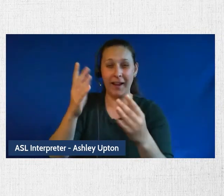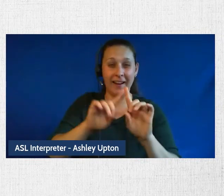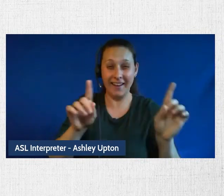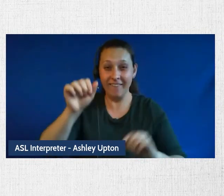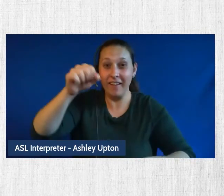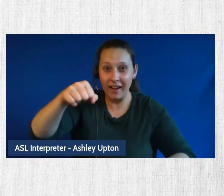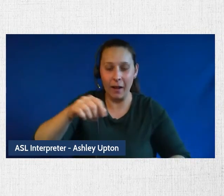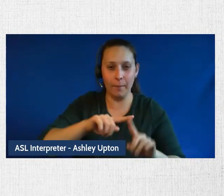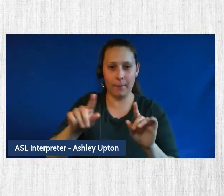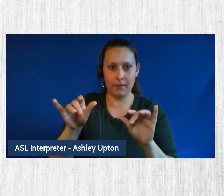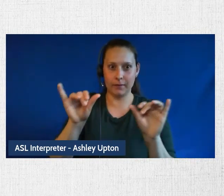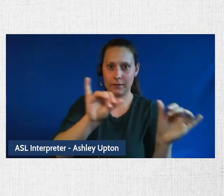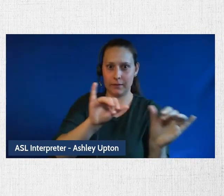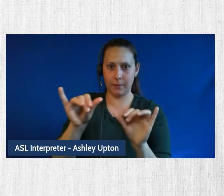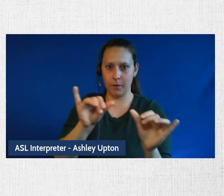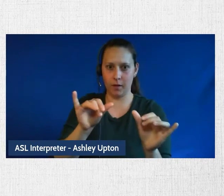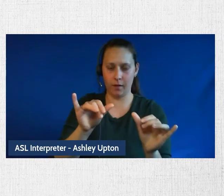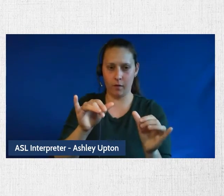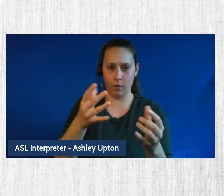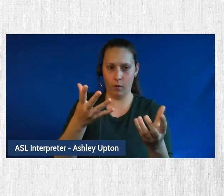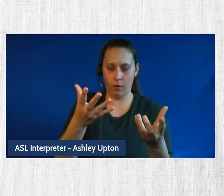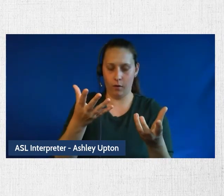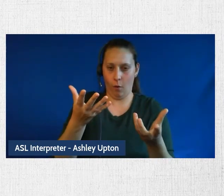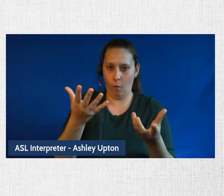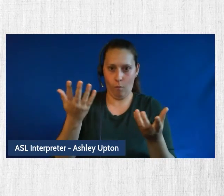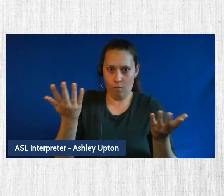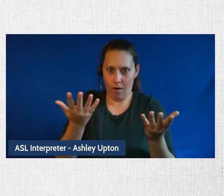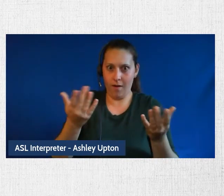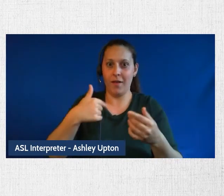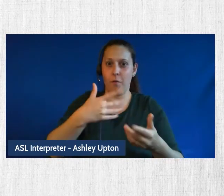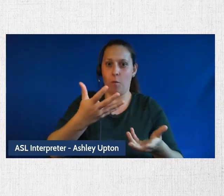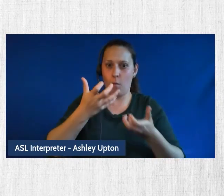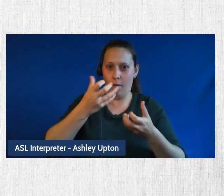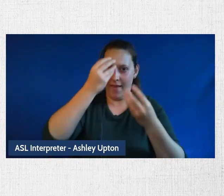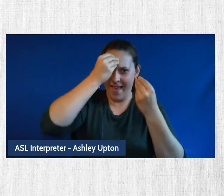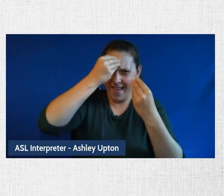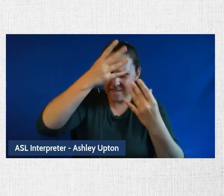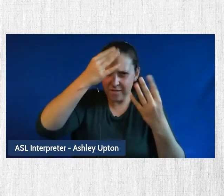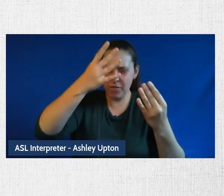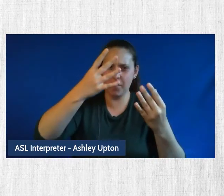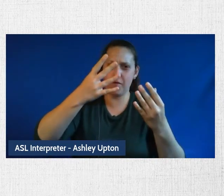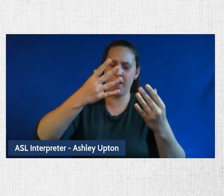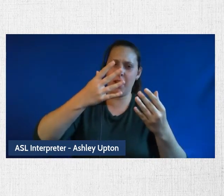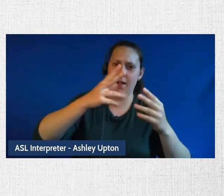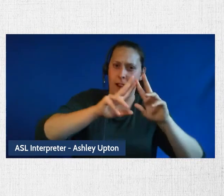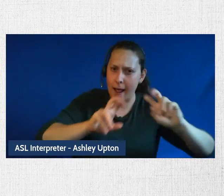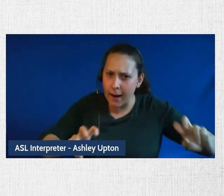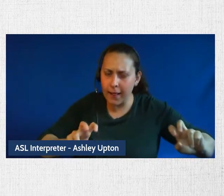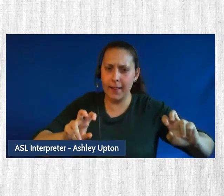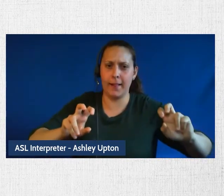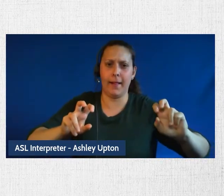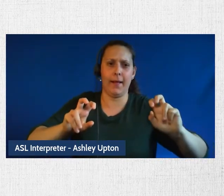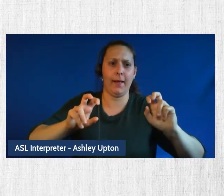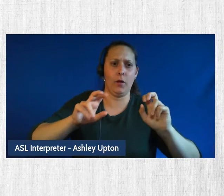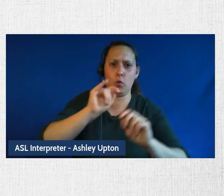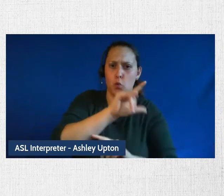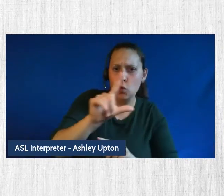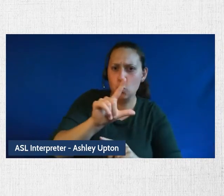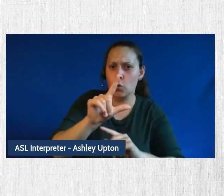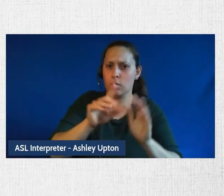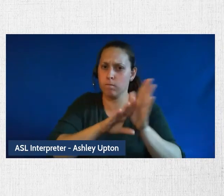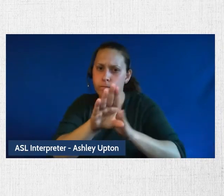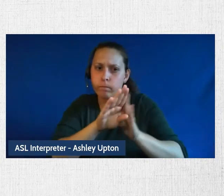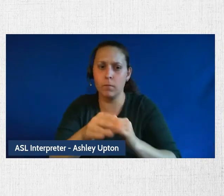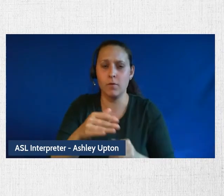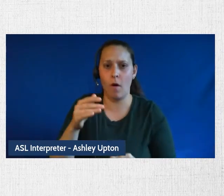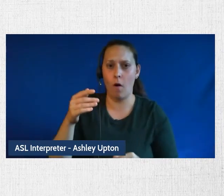of us wanted to work on data-driven analytics and AI tools. So that's when the light bulb moment